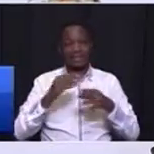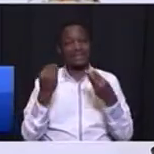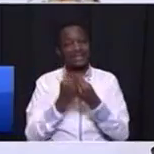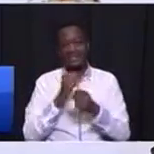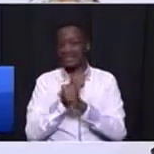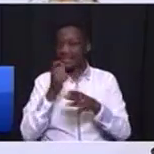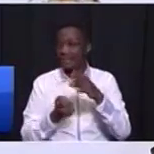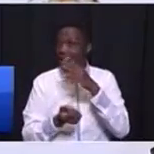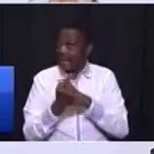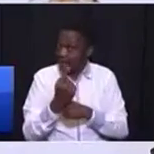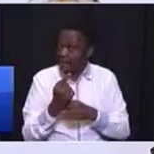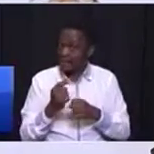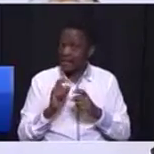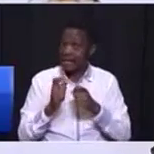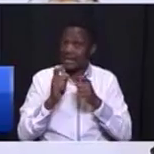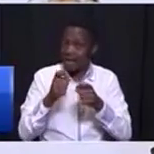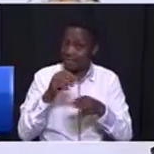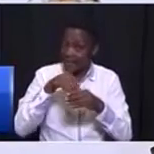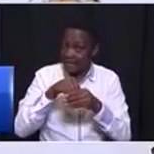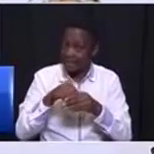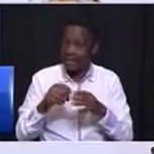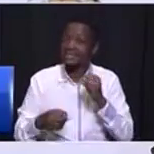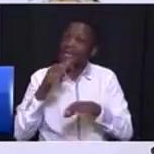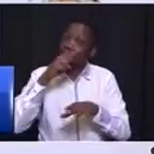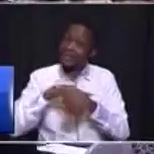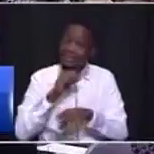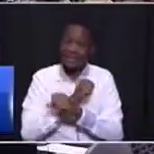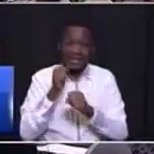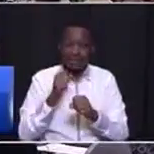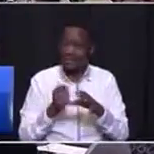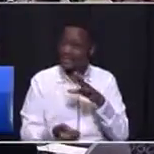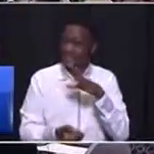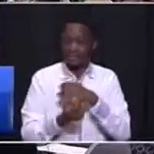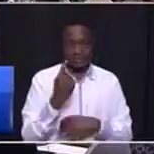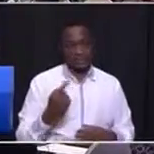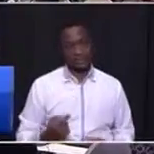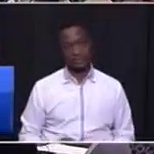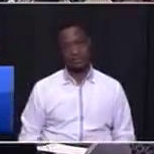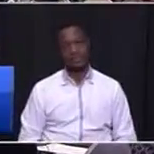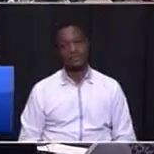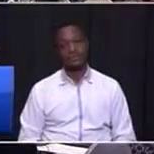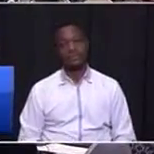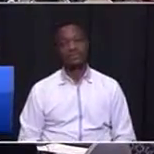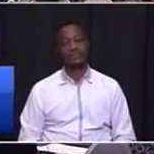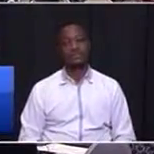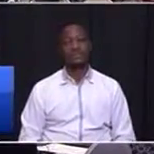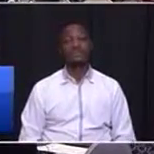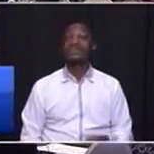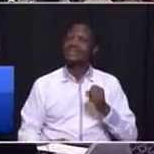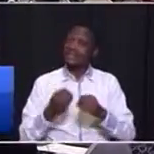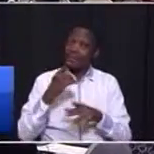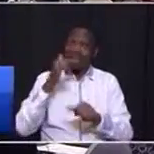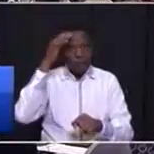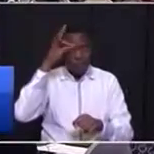happen quick enough and at times they don't just happen. and there are officials who have